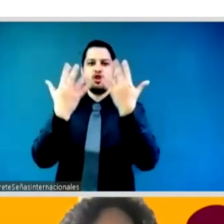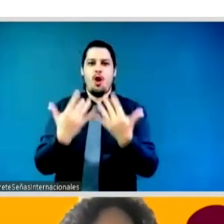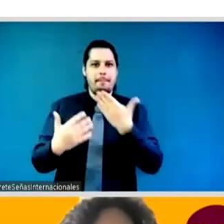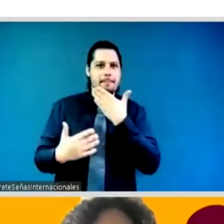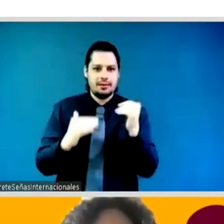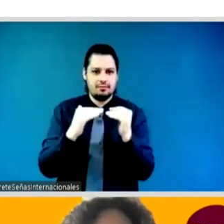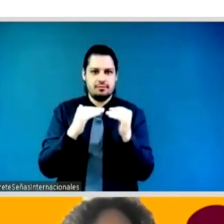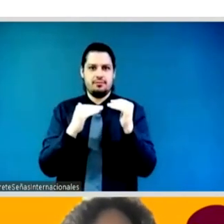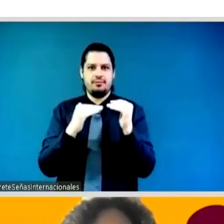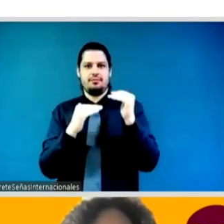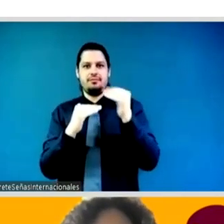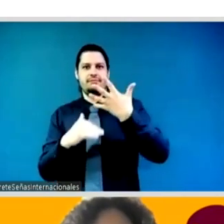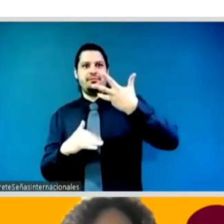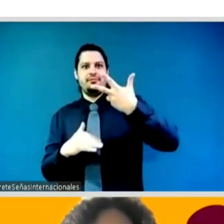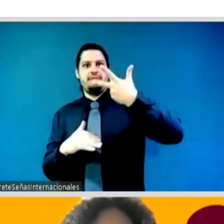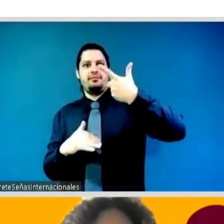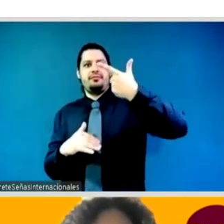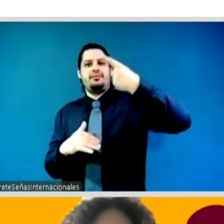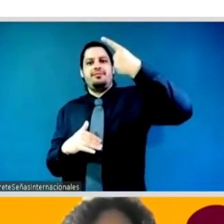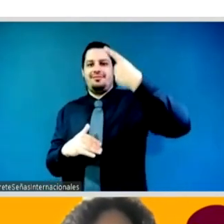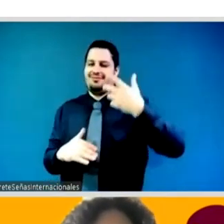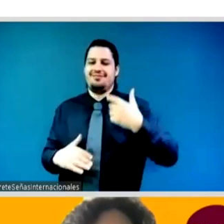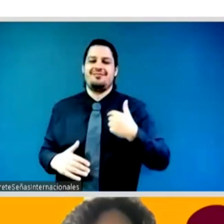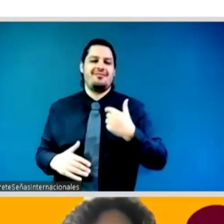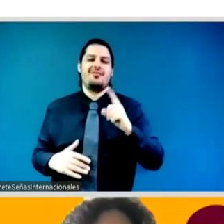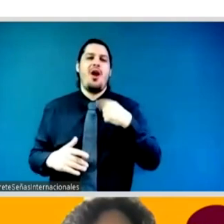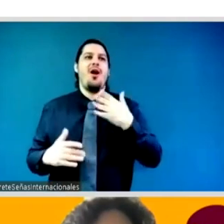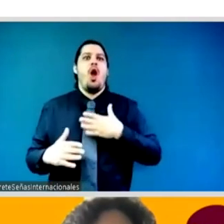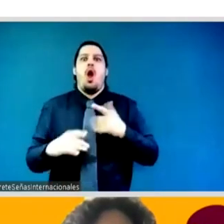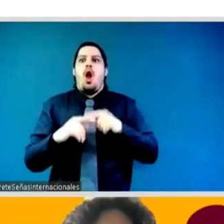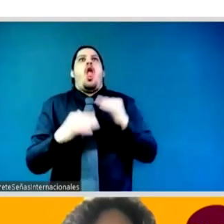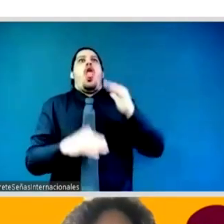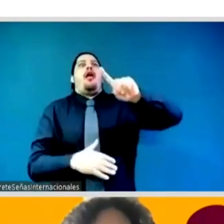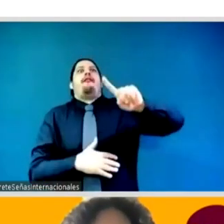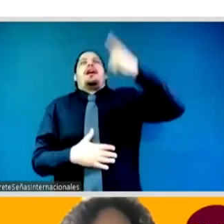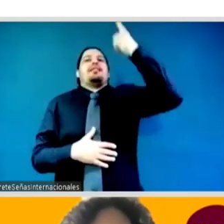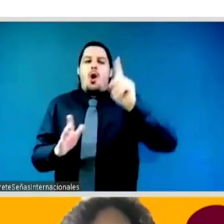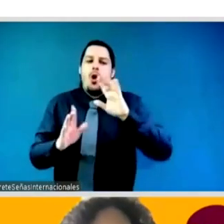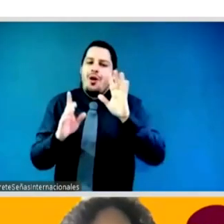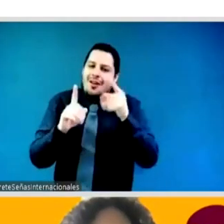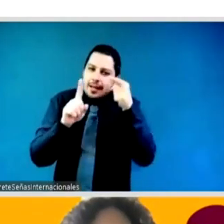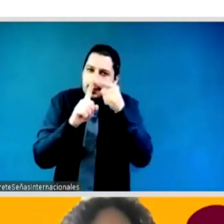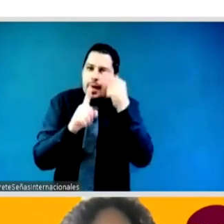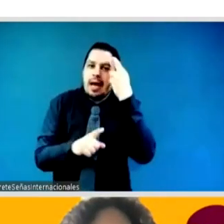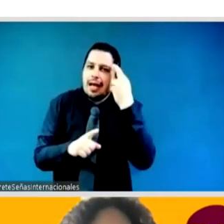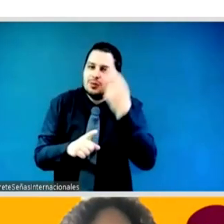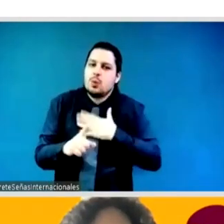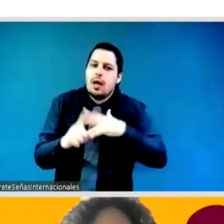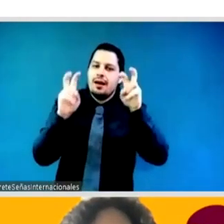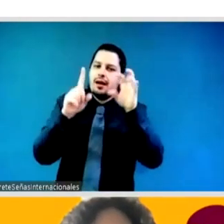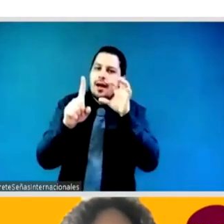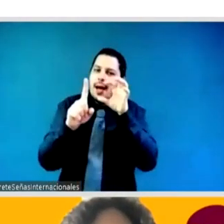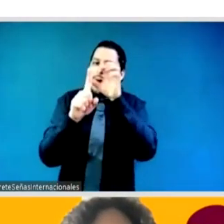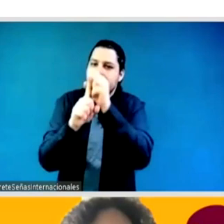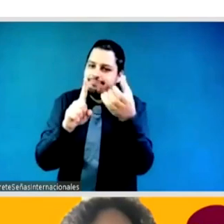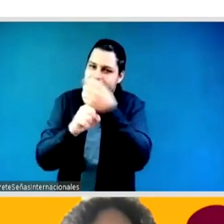high enough um so that's one thing i think there's an incredible opportunity in the covet 19 crisis to build